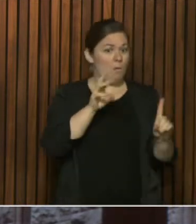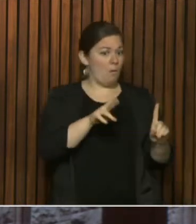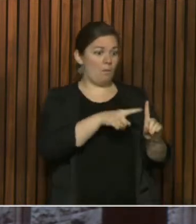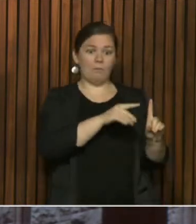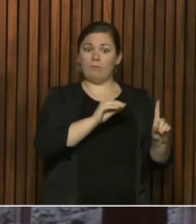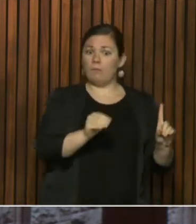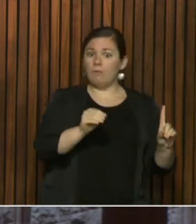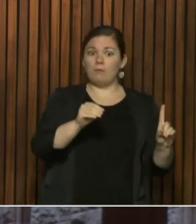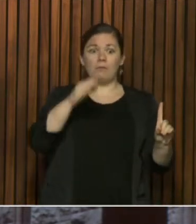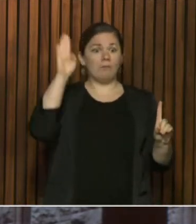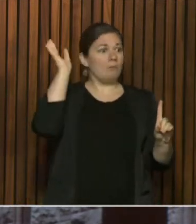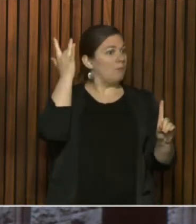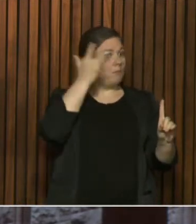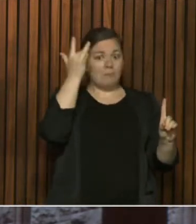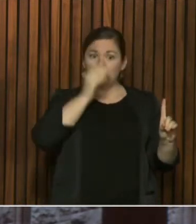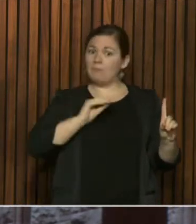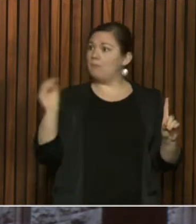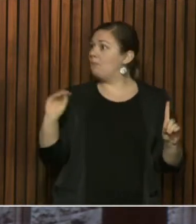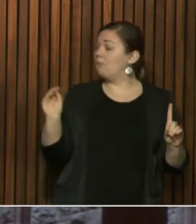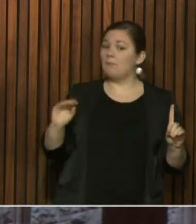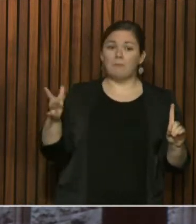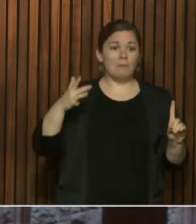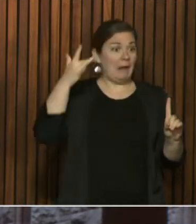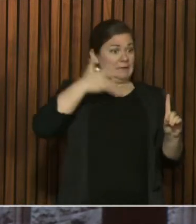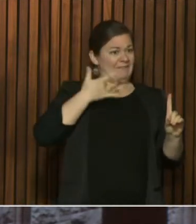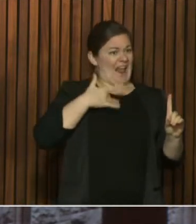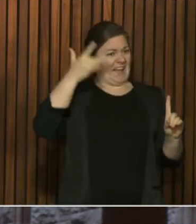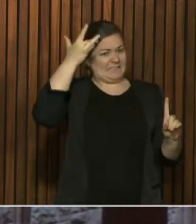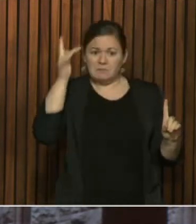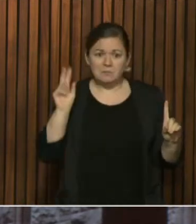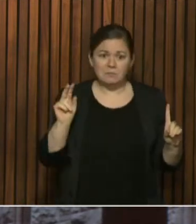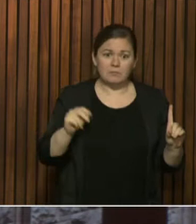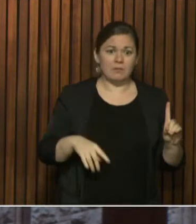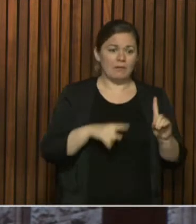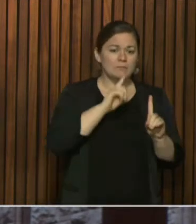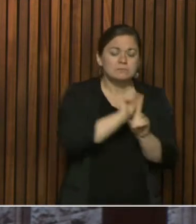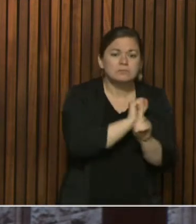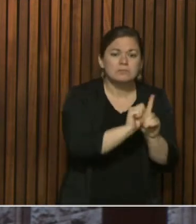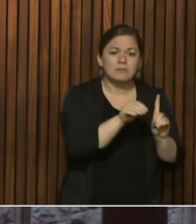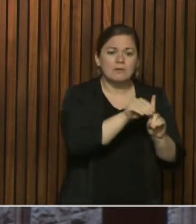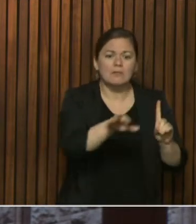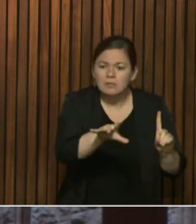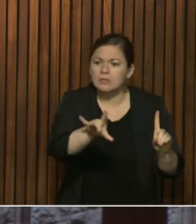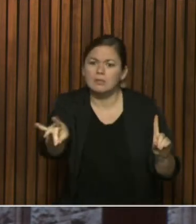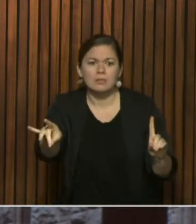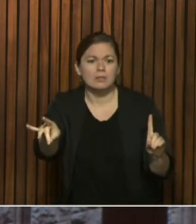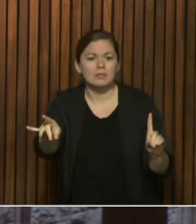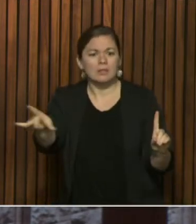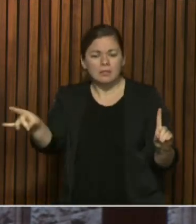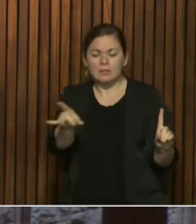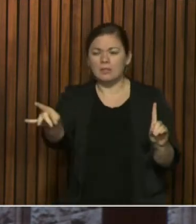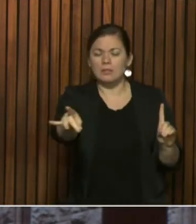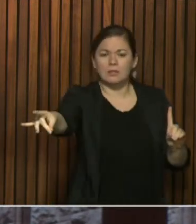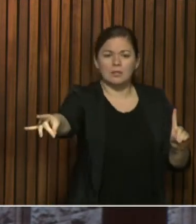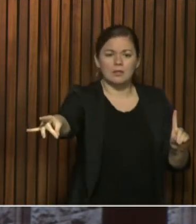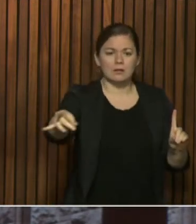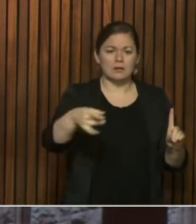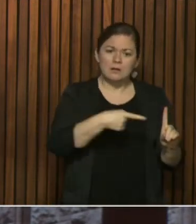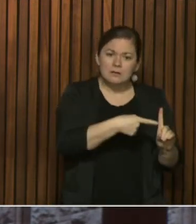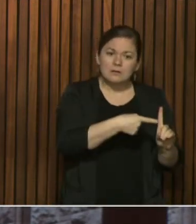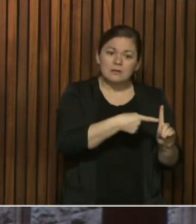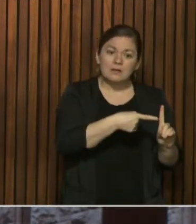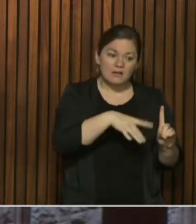large studies that, well, people had been found to be in the presence of the organism in their